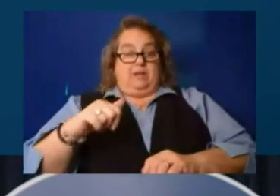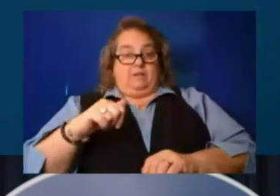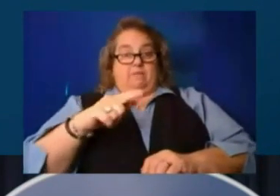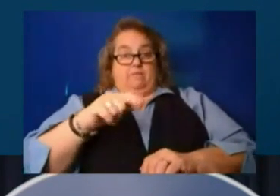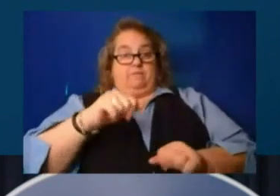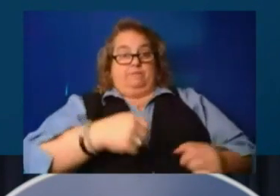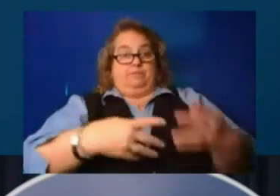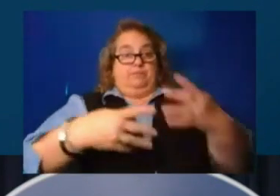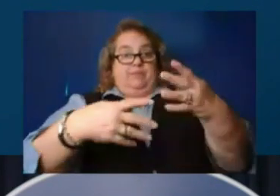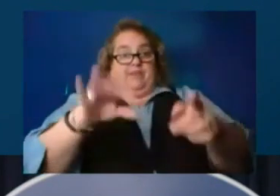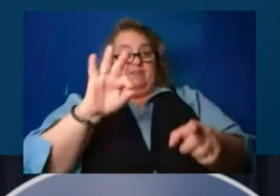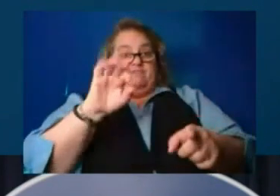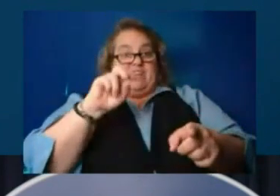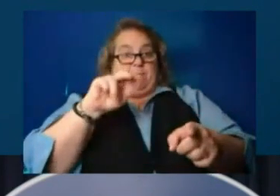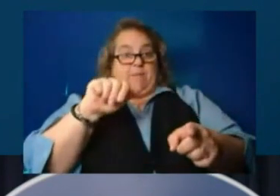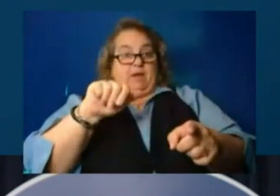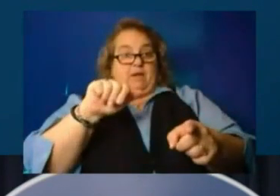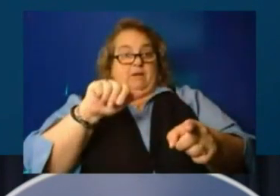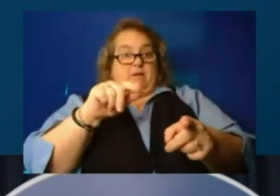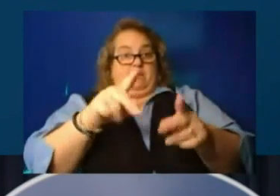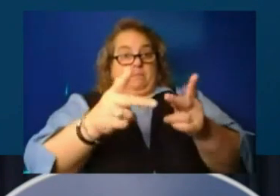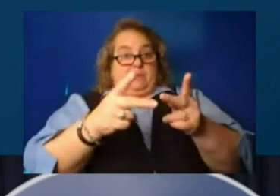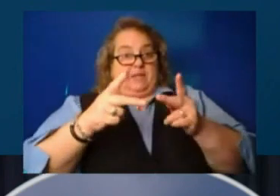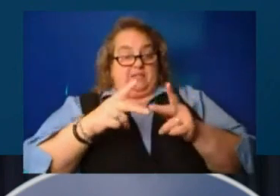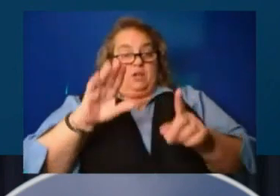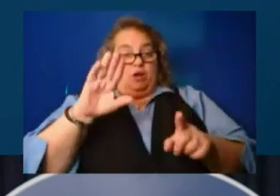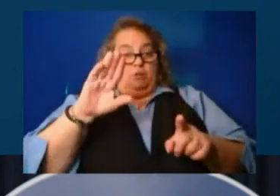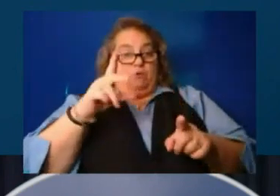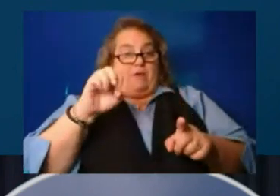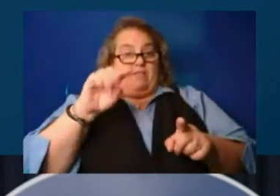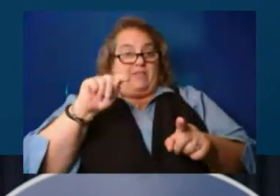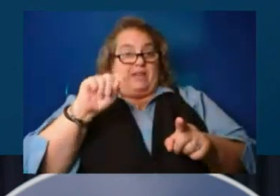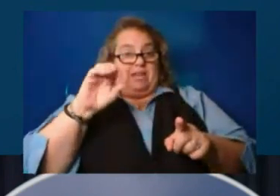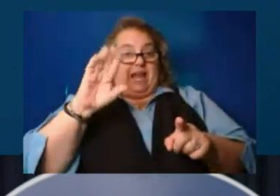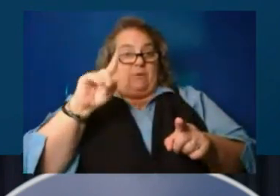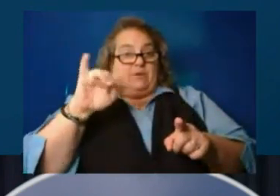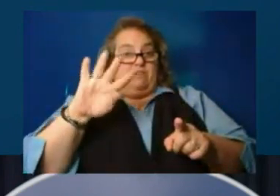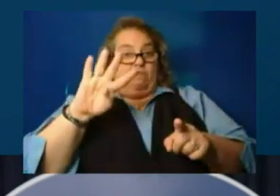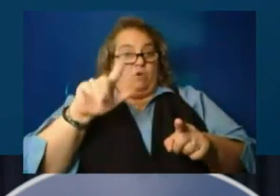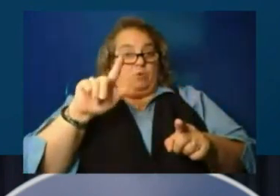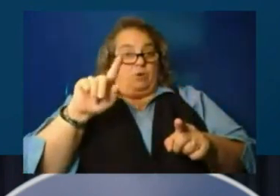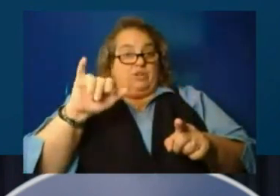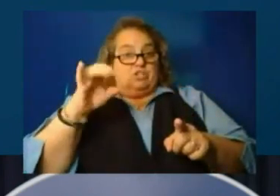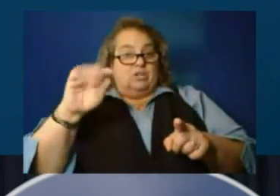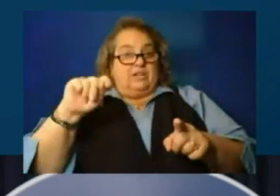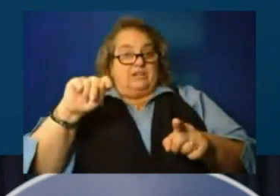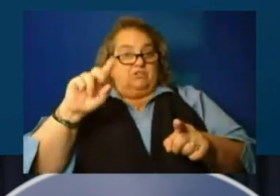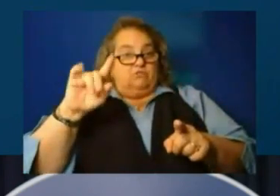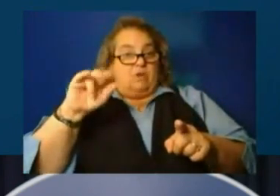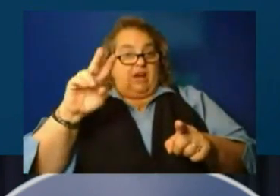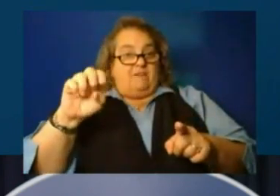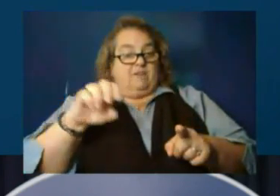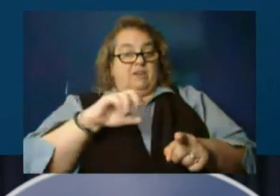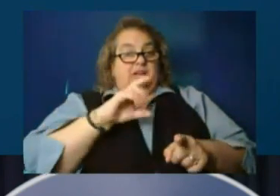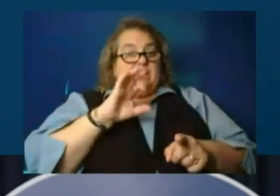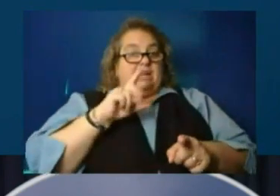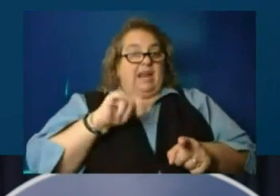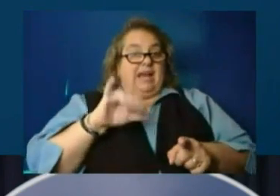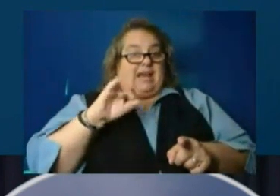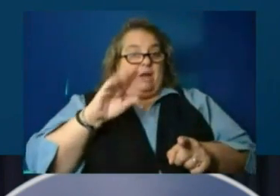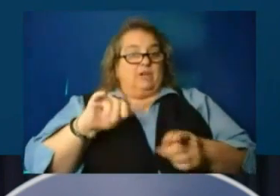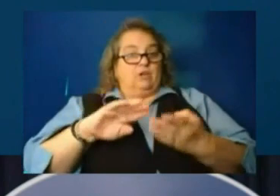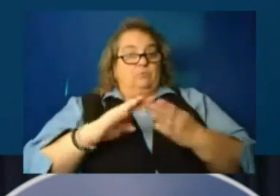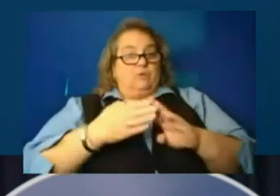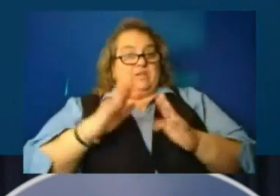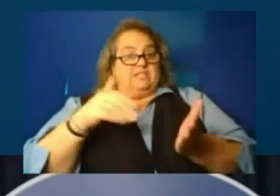in breath at County, it is 421 Jet Drive in Jackson and Clay County. It's their community center and not county. It's